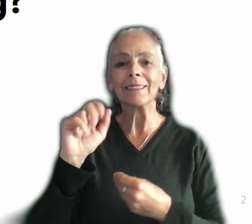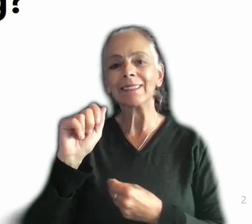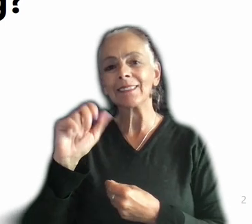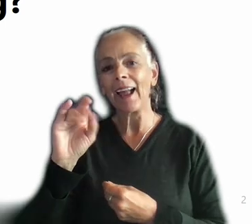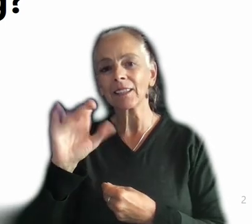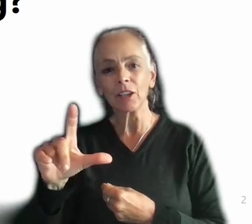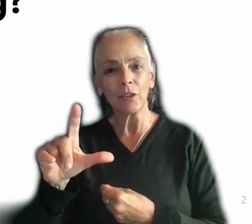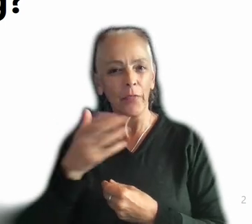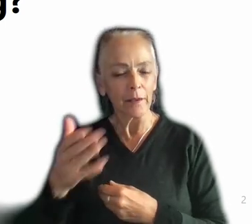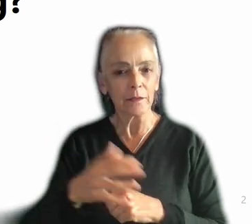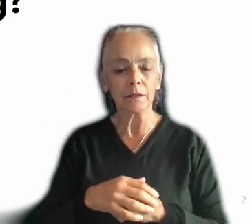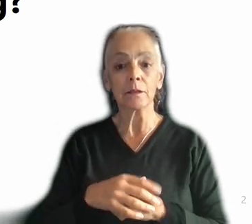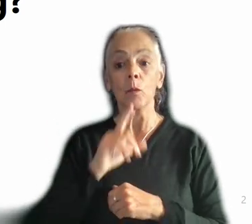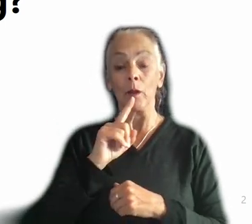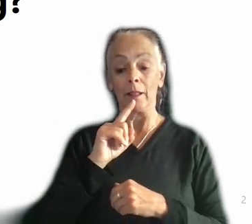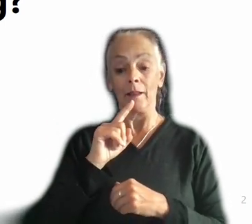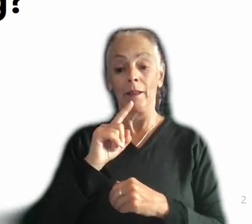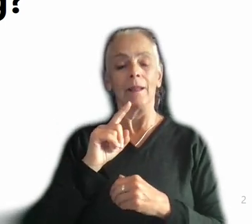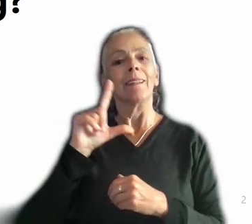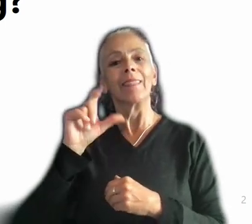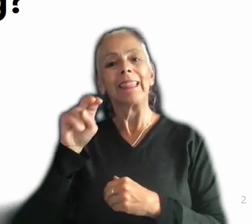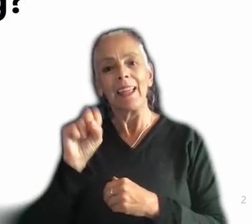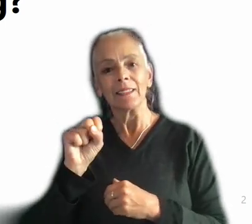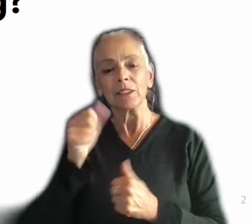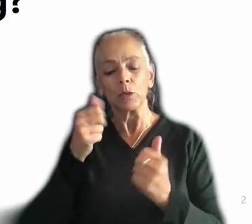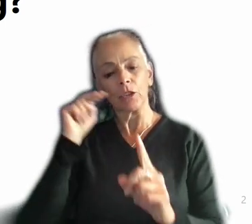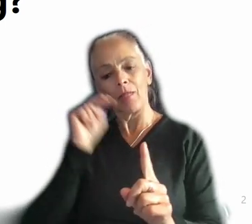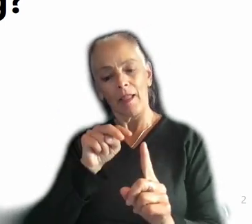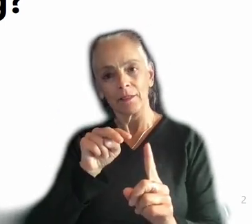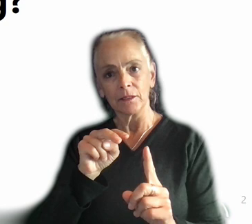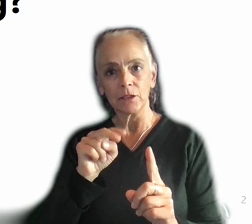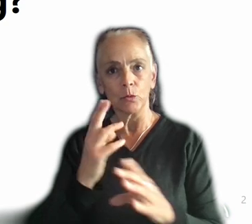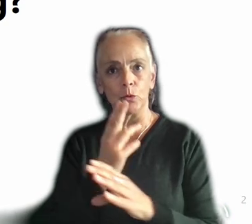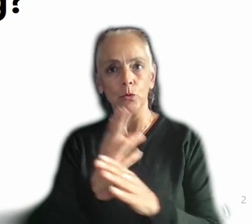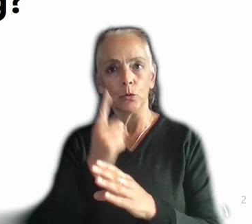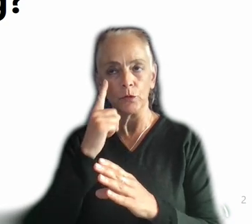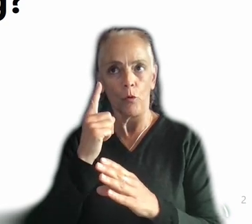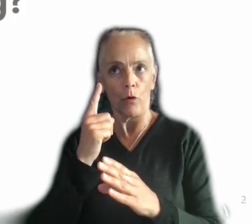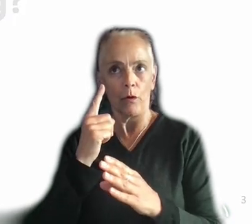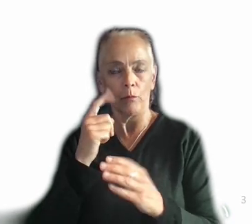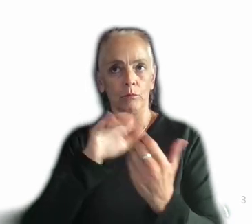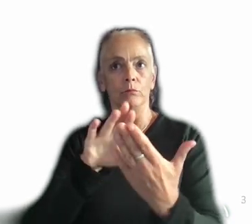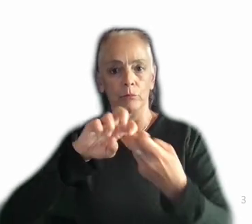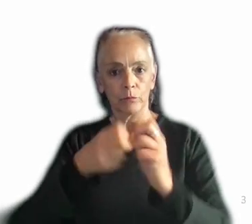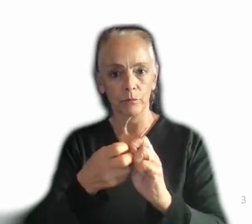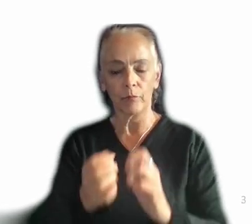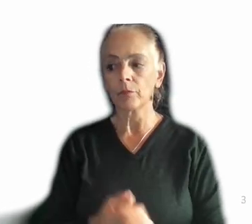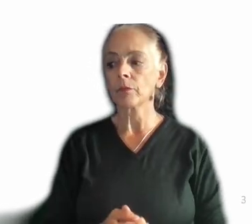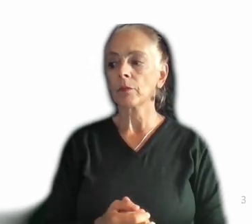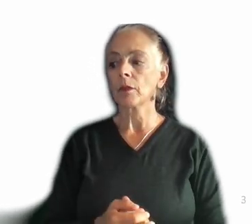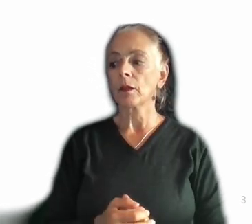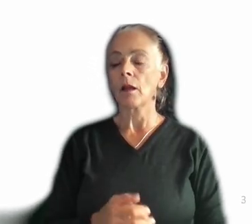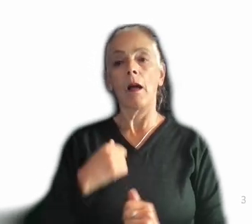that. Rather, what they are is lenses with which a UR can view a problem, right? So I think about